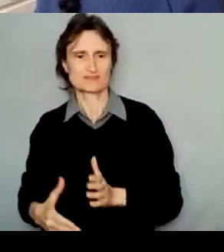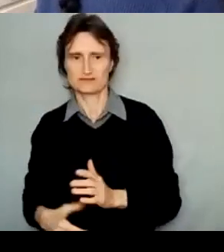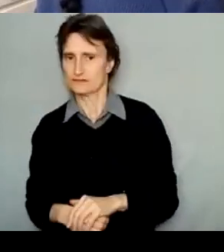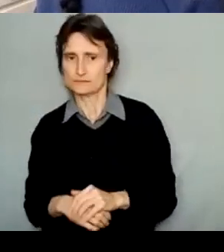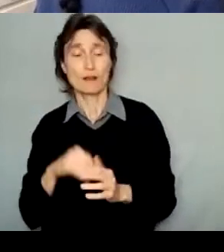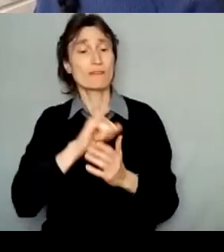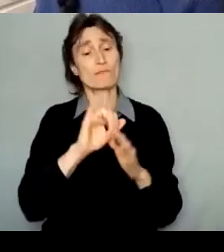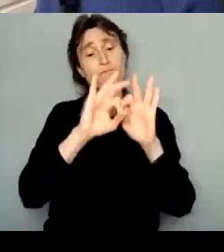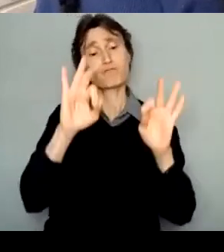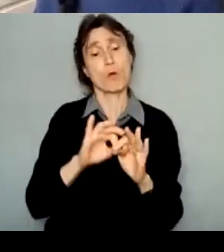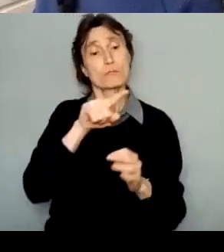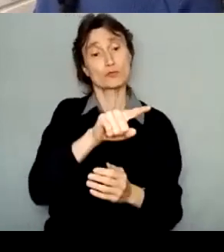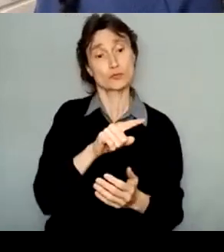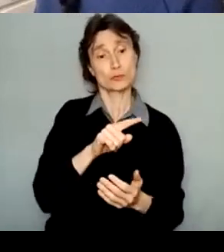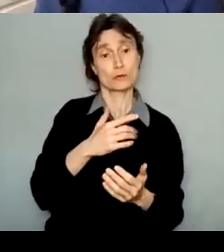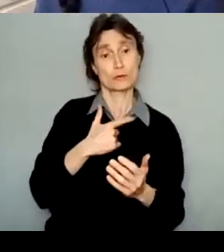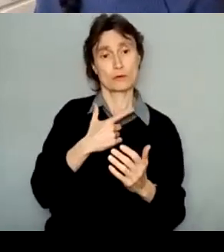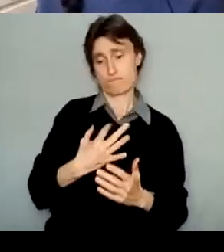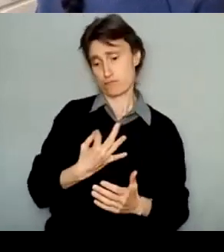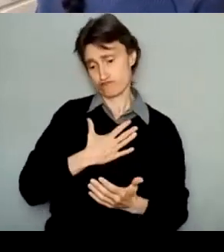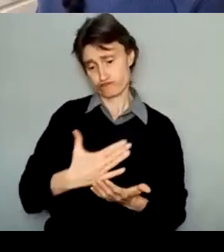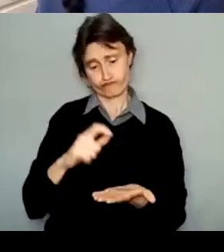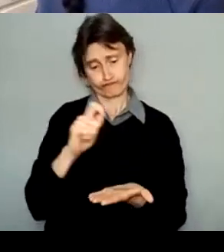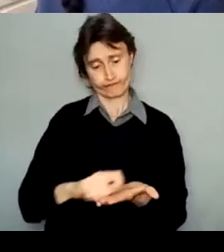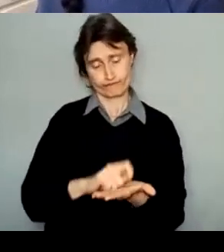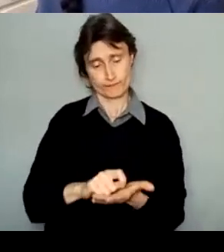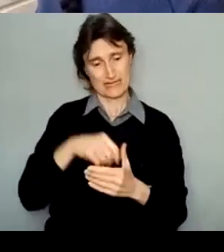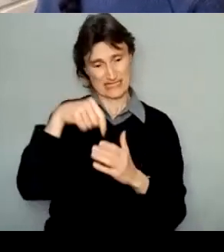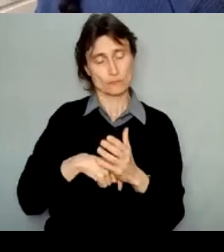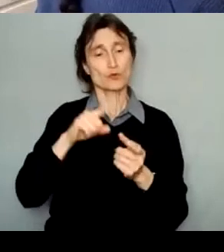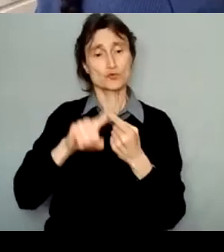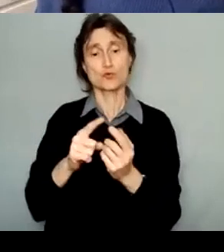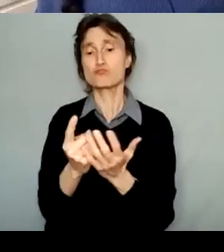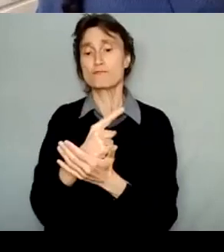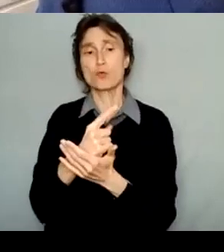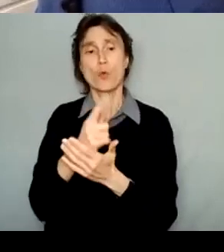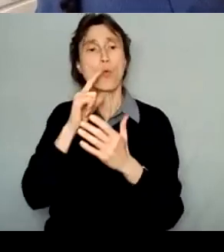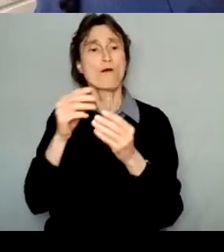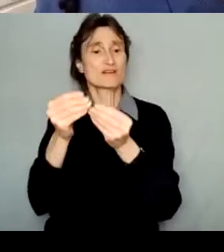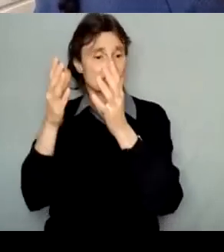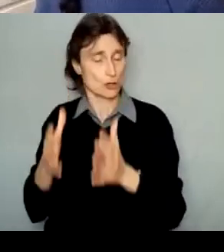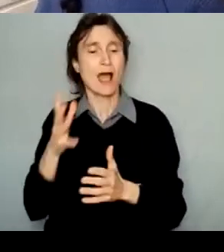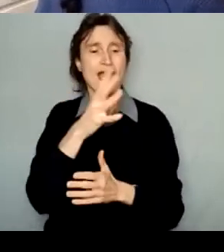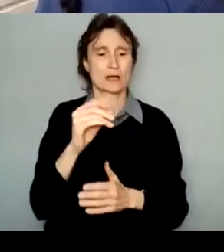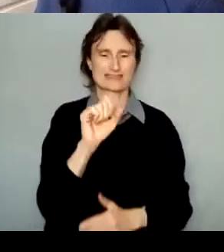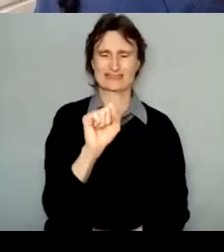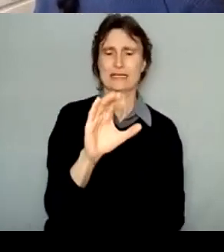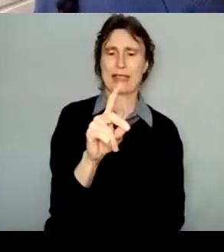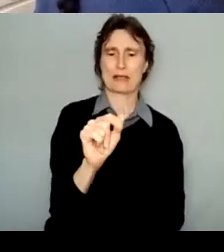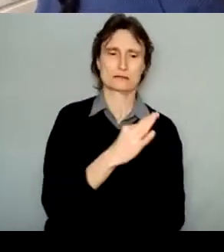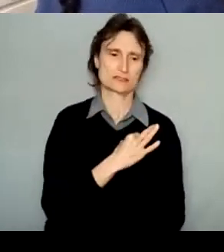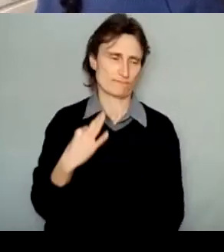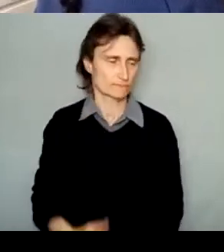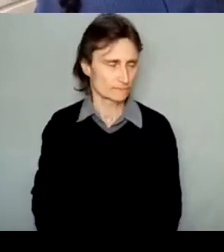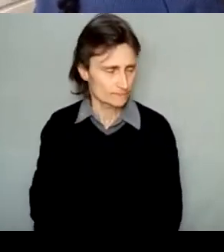the research and impact team and the grant program staff at CADA. Information collected in this section also helps us track